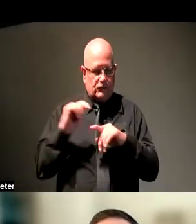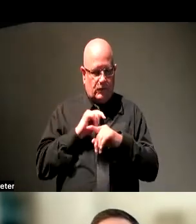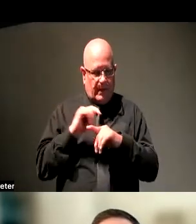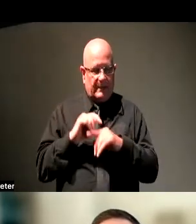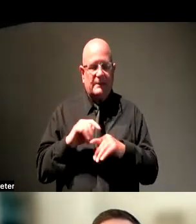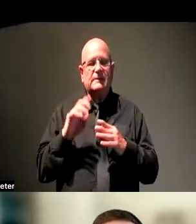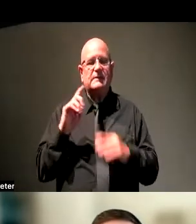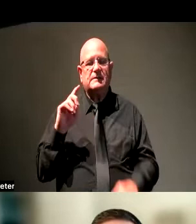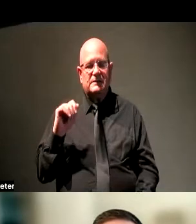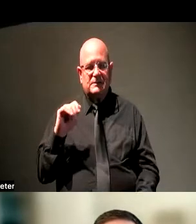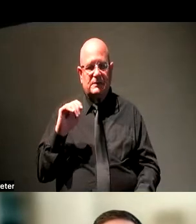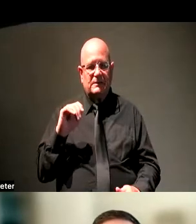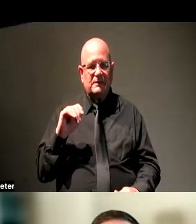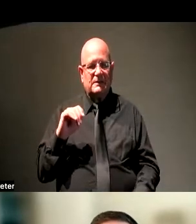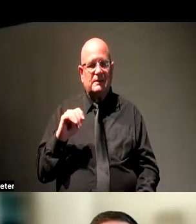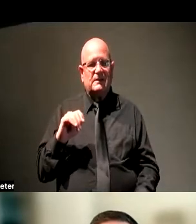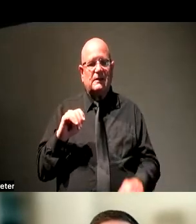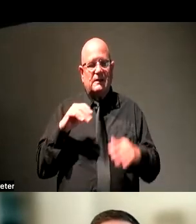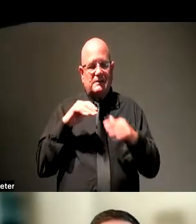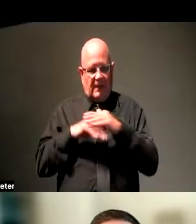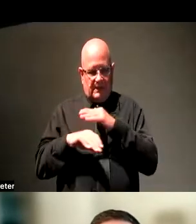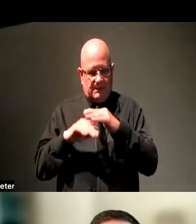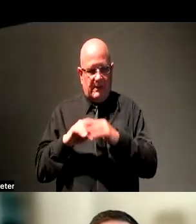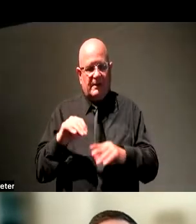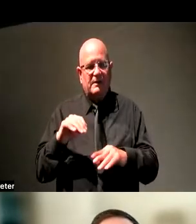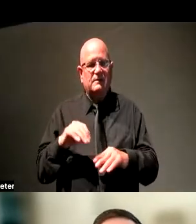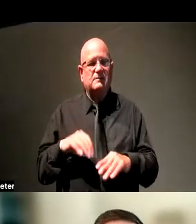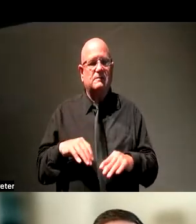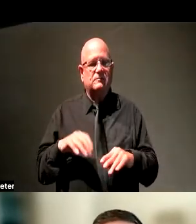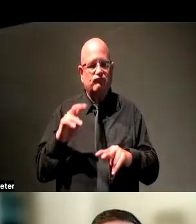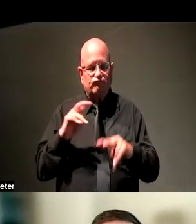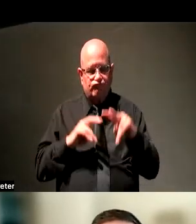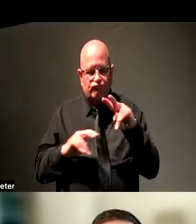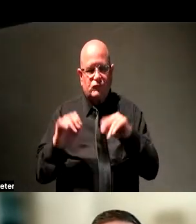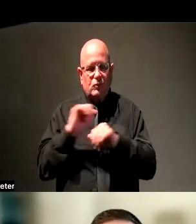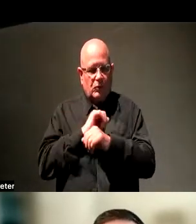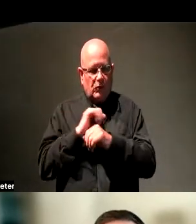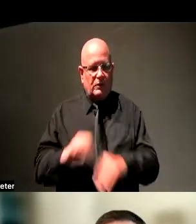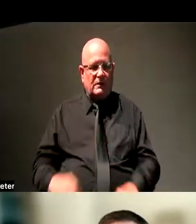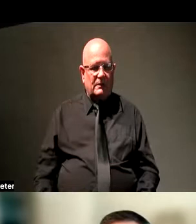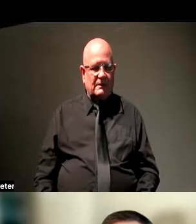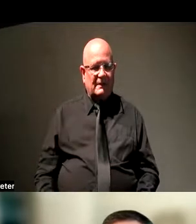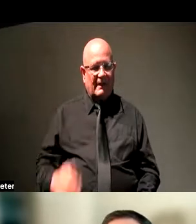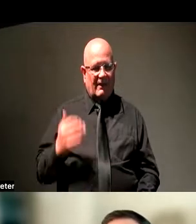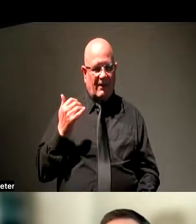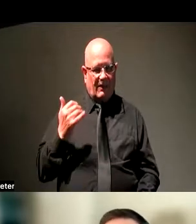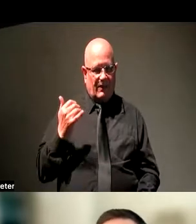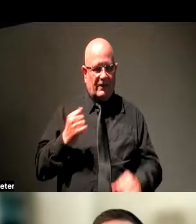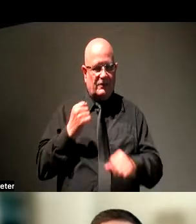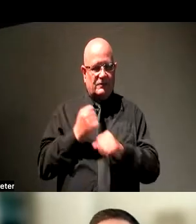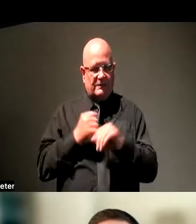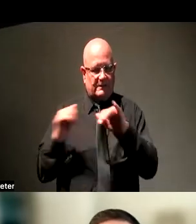accessibility evaluation work. We do a fair amount of consulting and kind of the way Steve introduced me is actually similar